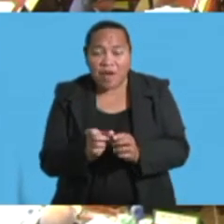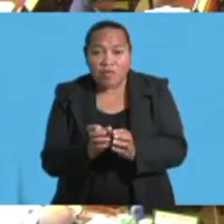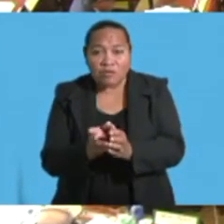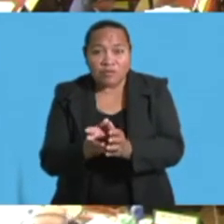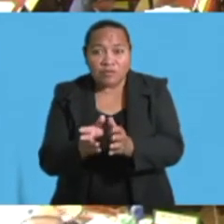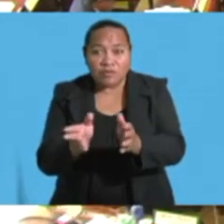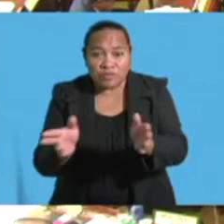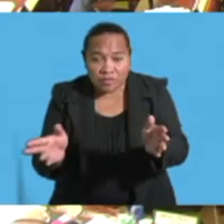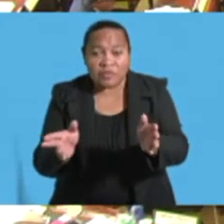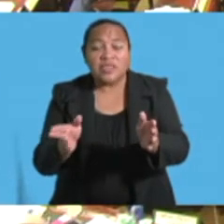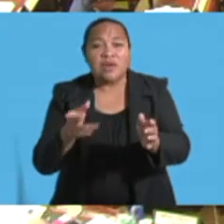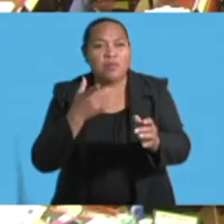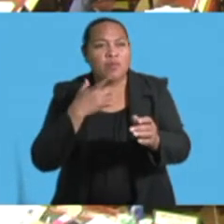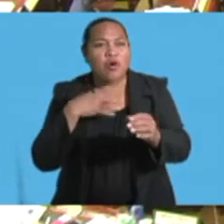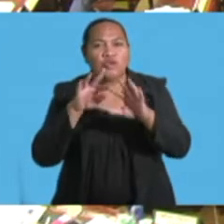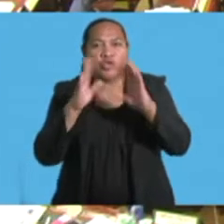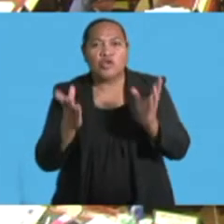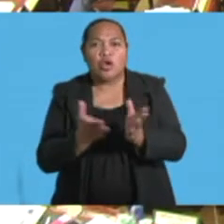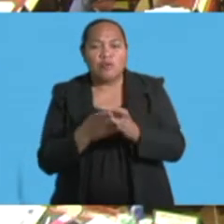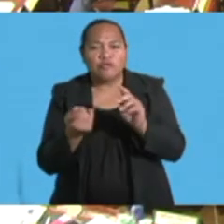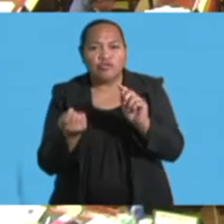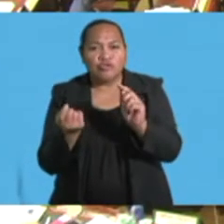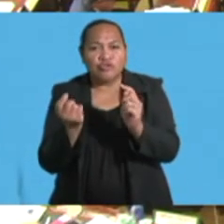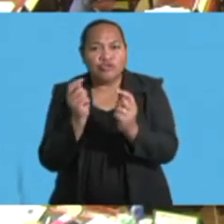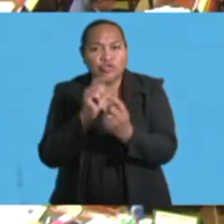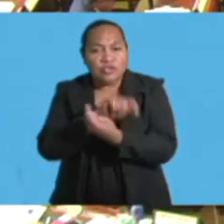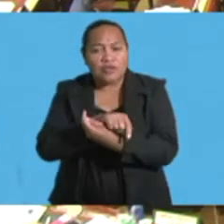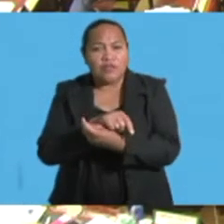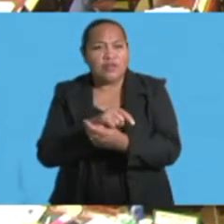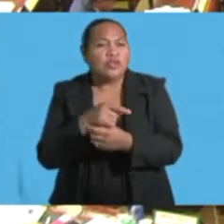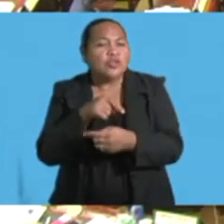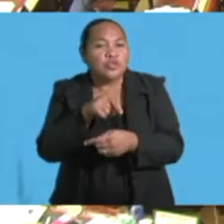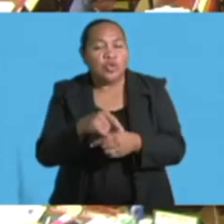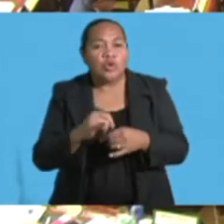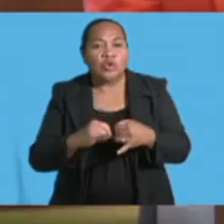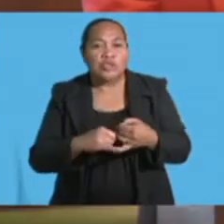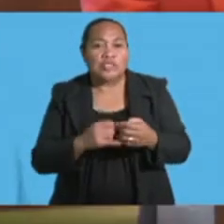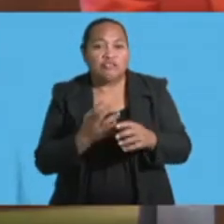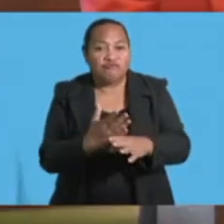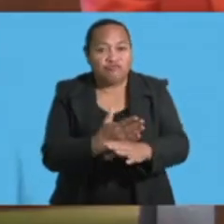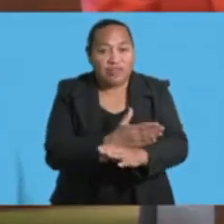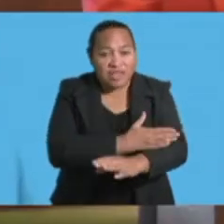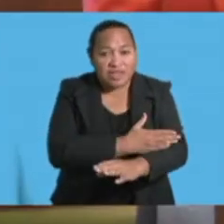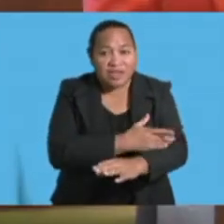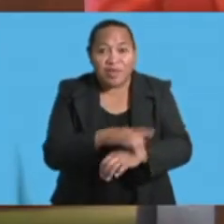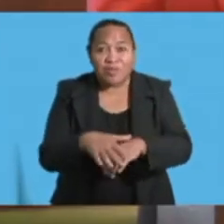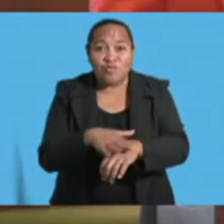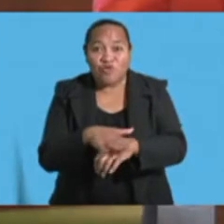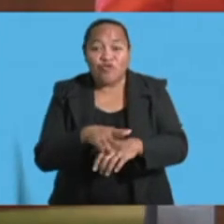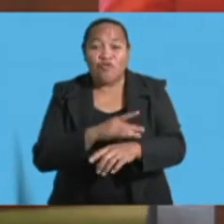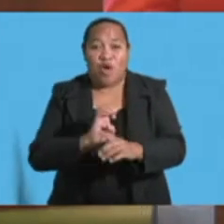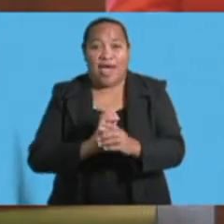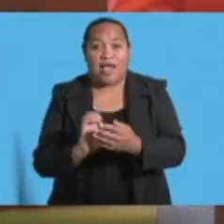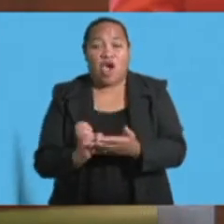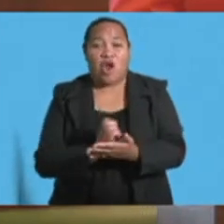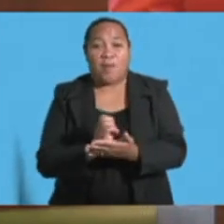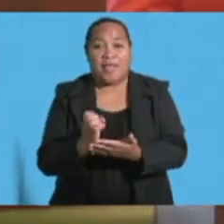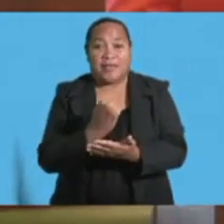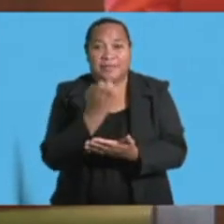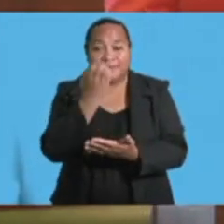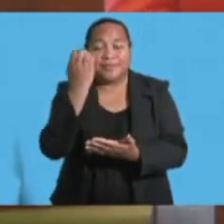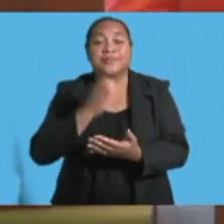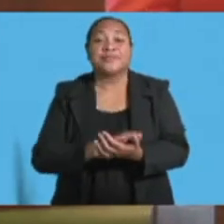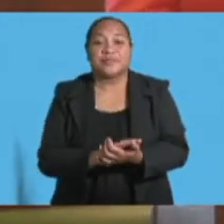driven by a global shift towards sustainable green and blue economies. Madam Speaker, contrary to